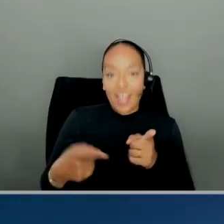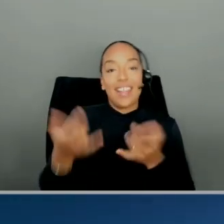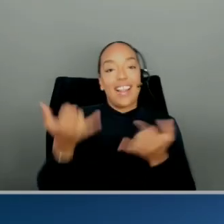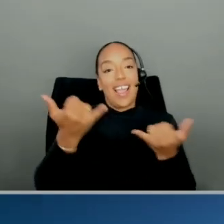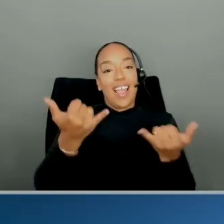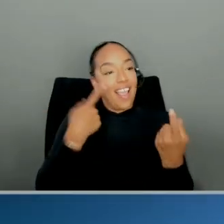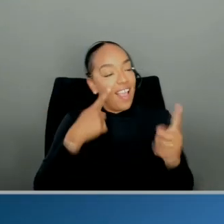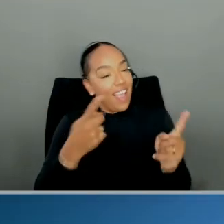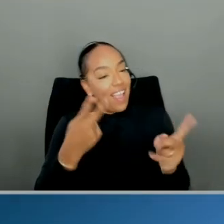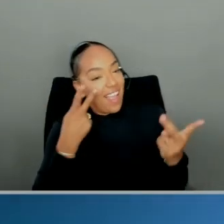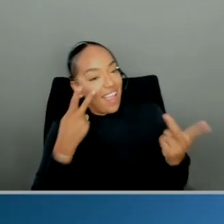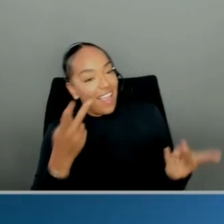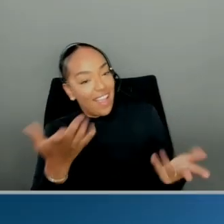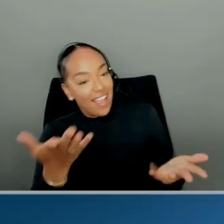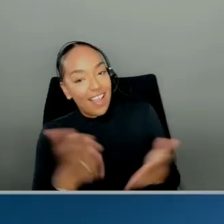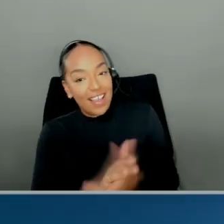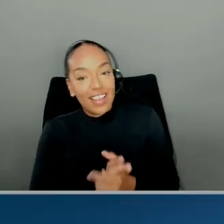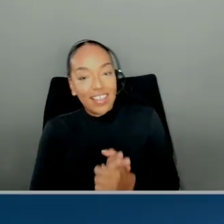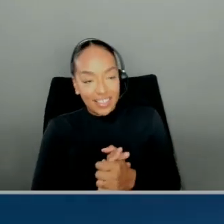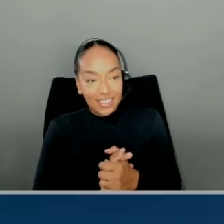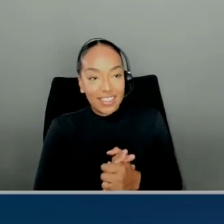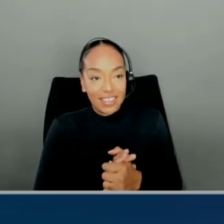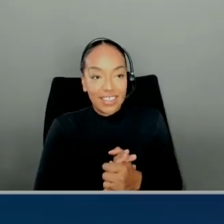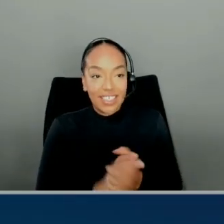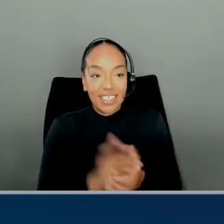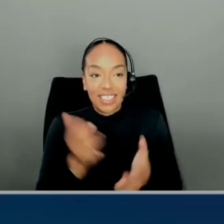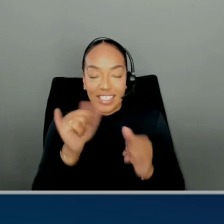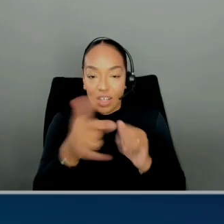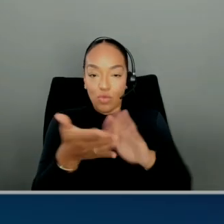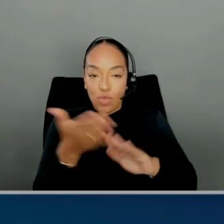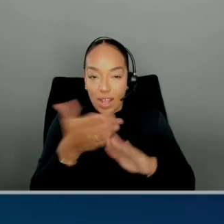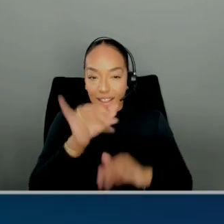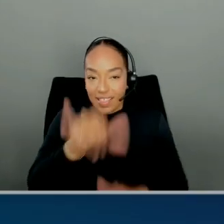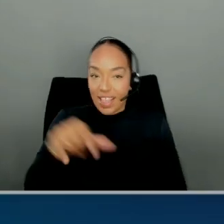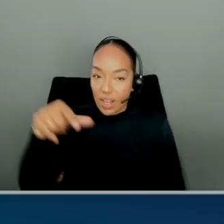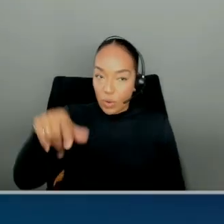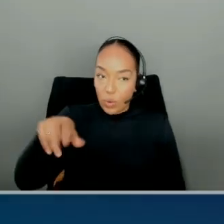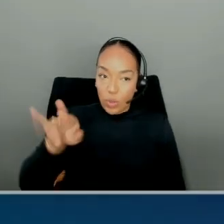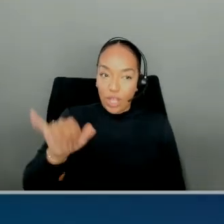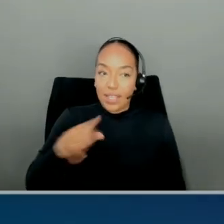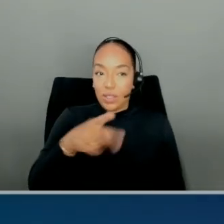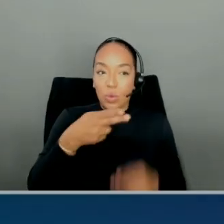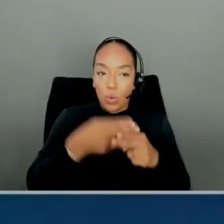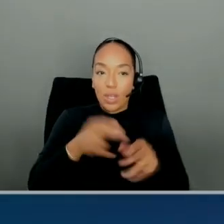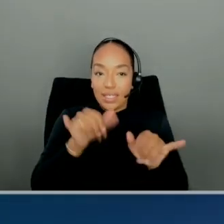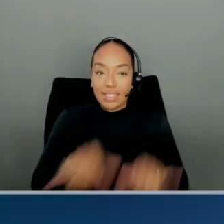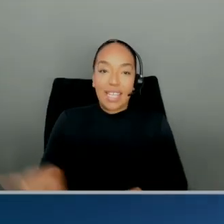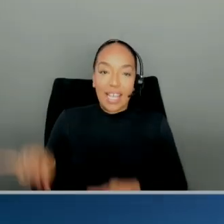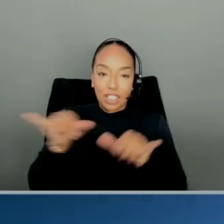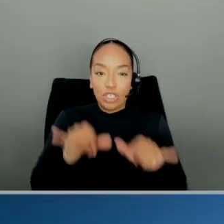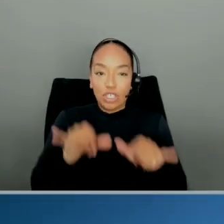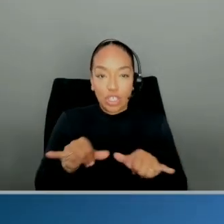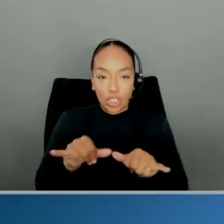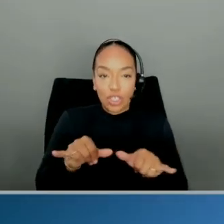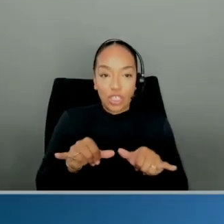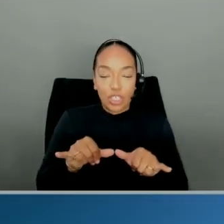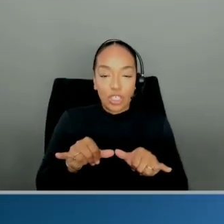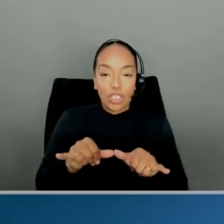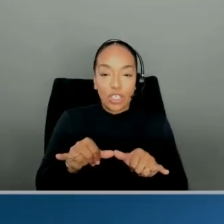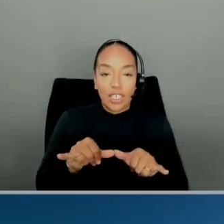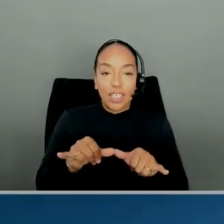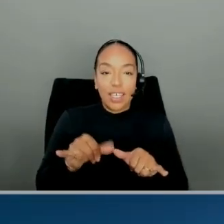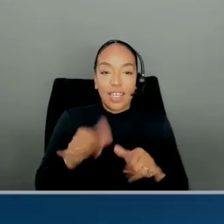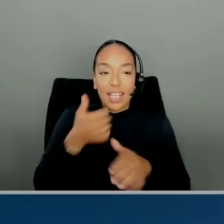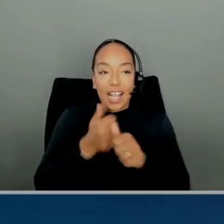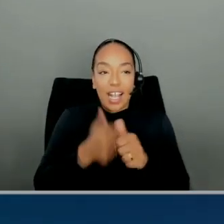let's see it. So I already run this query. This is a standard they call the TPCDS standard. So everyone basically, there are a set of